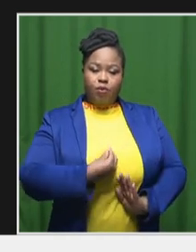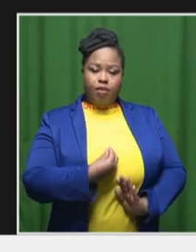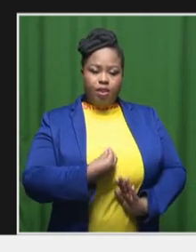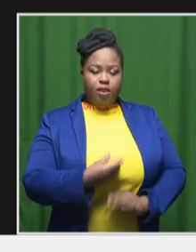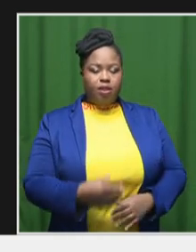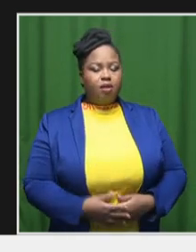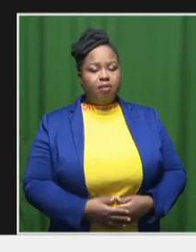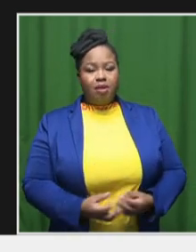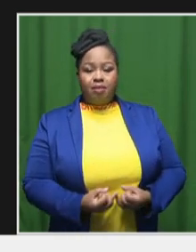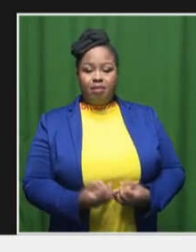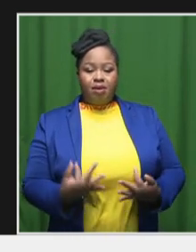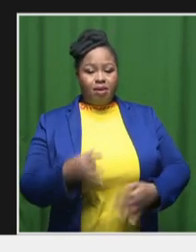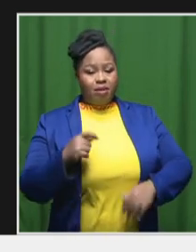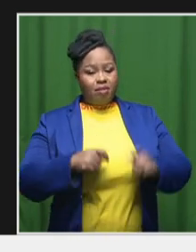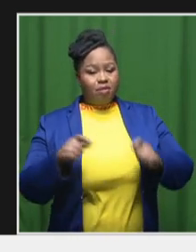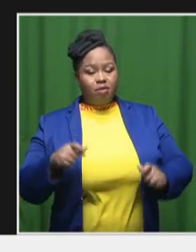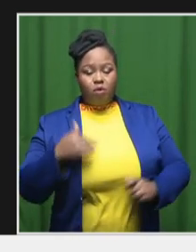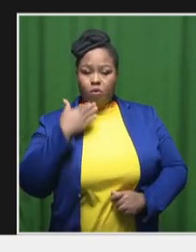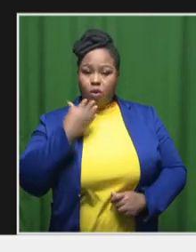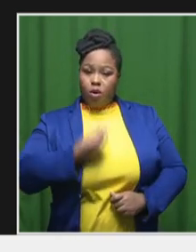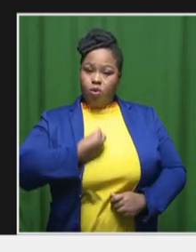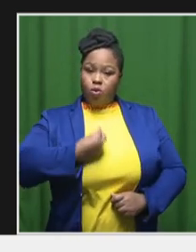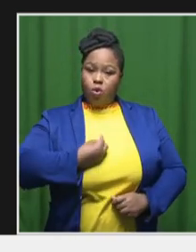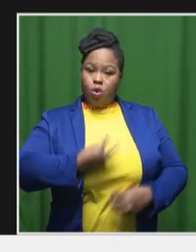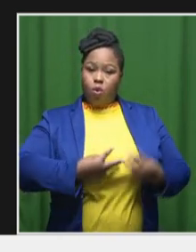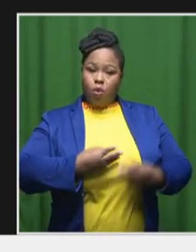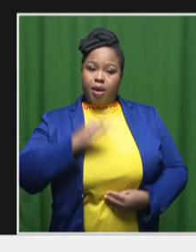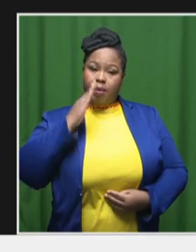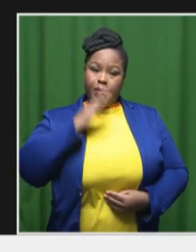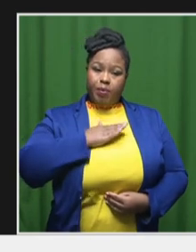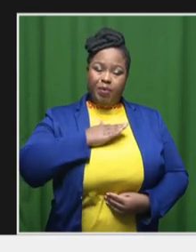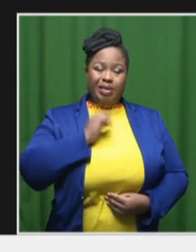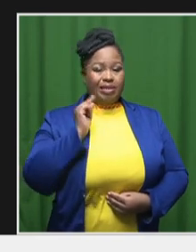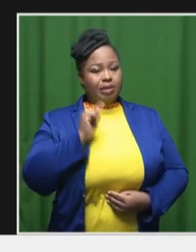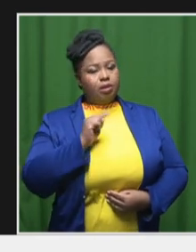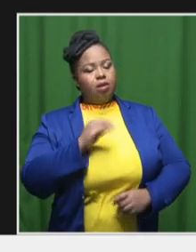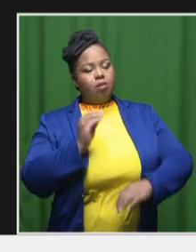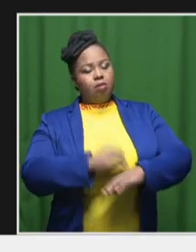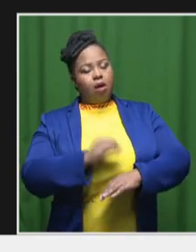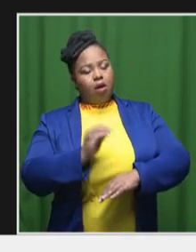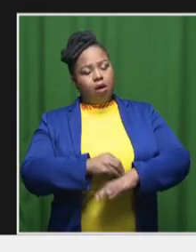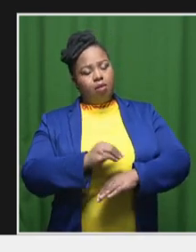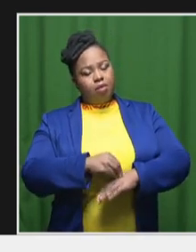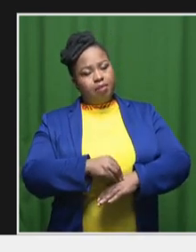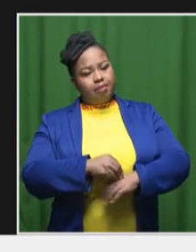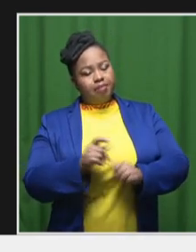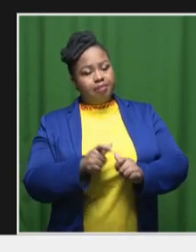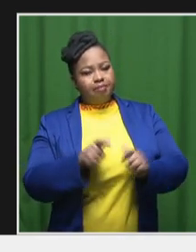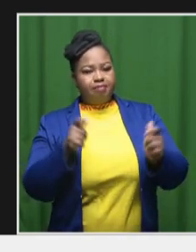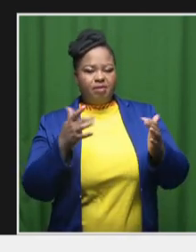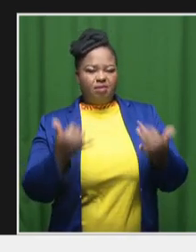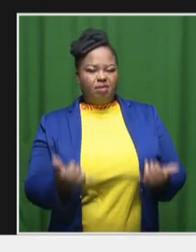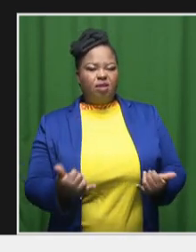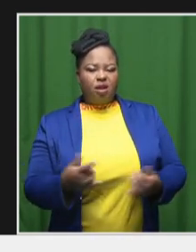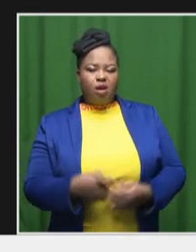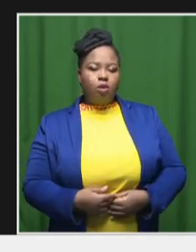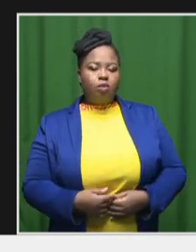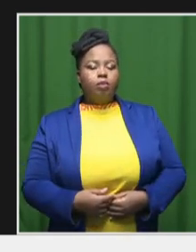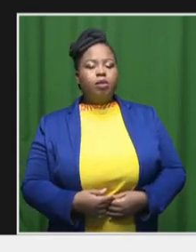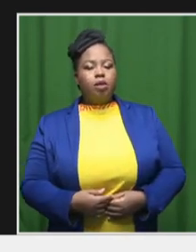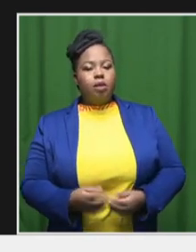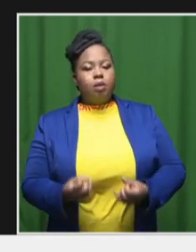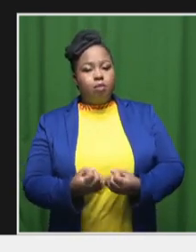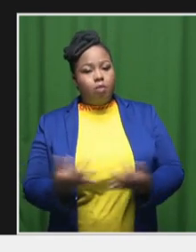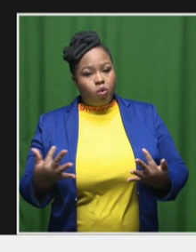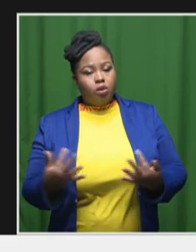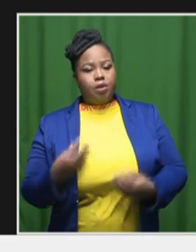Youth unemployment is a big problem. So this industry, we see it as one of the absorbing industries